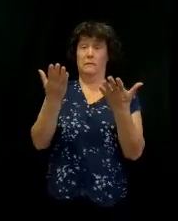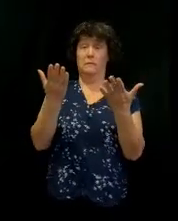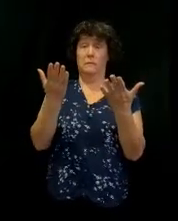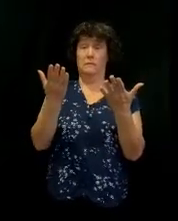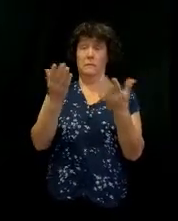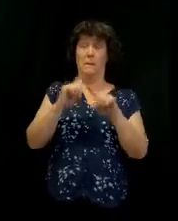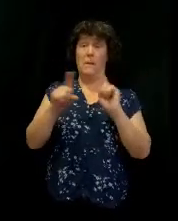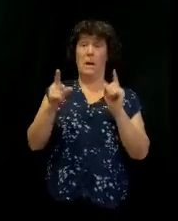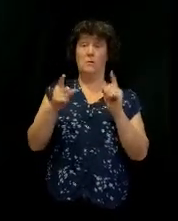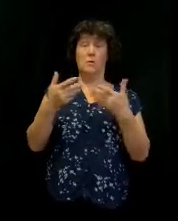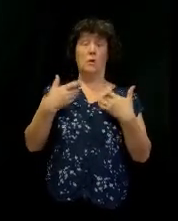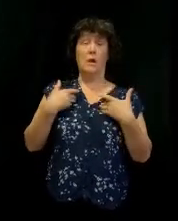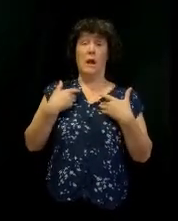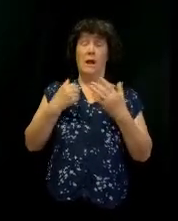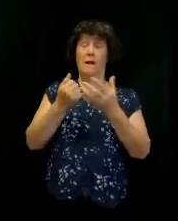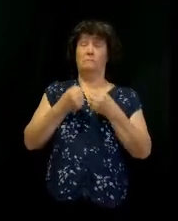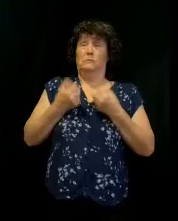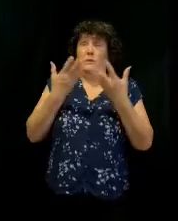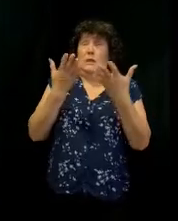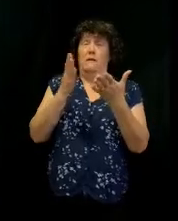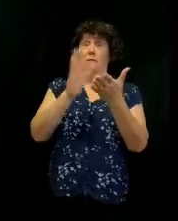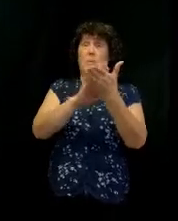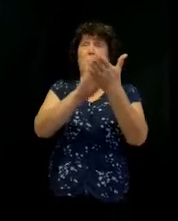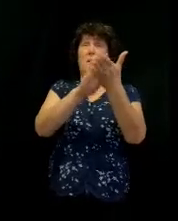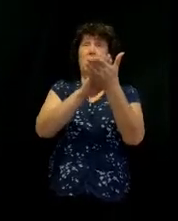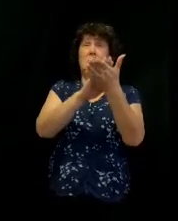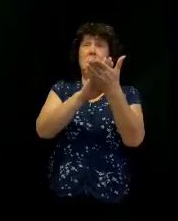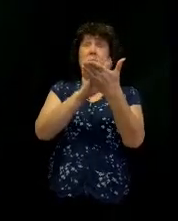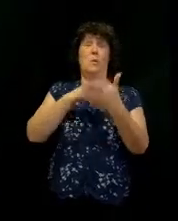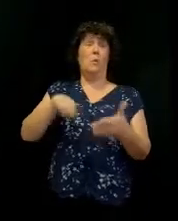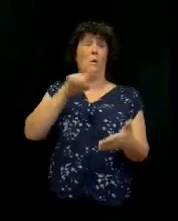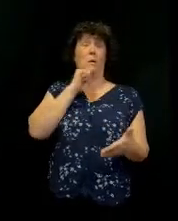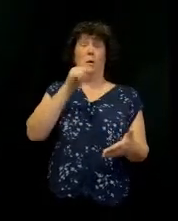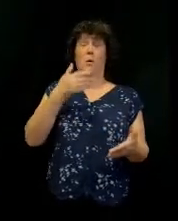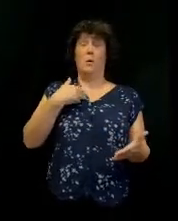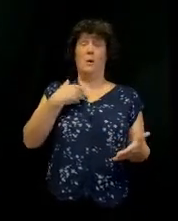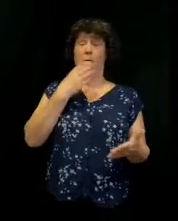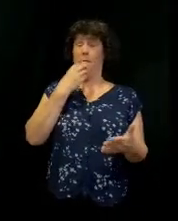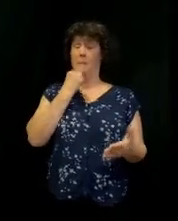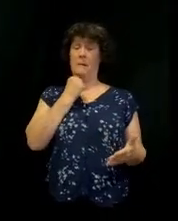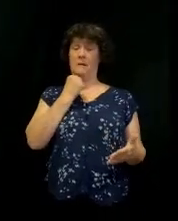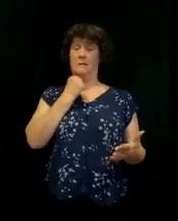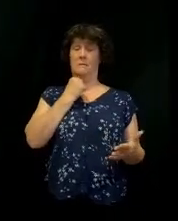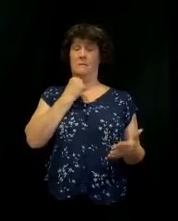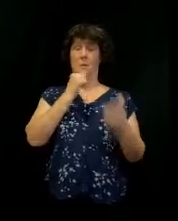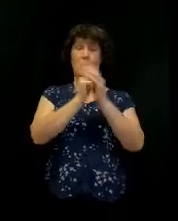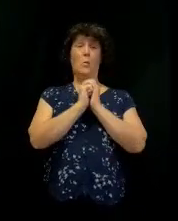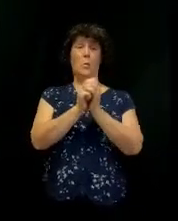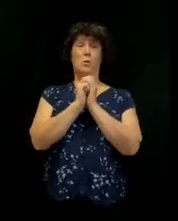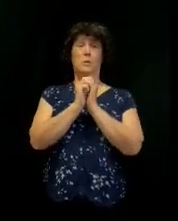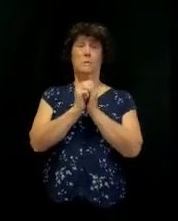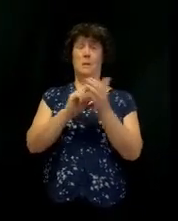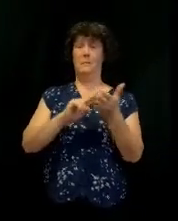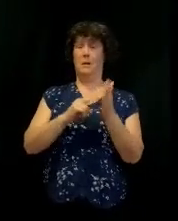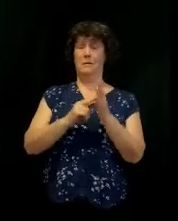sacrifice of praise, and if we don't have compassion, listen, that worship we're doing means absolutely nothing.